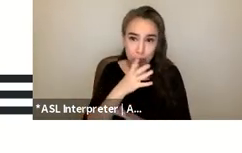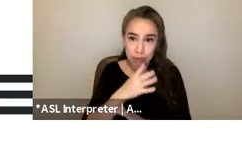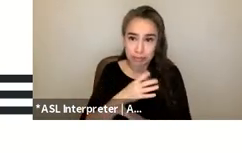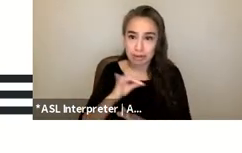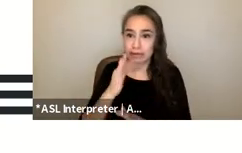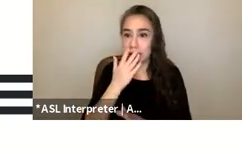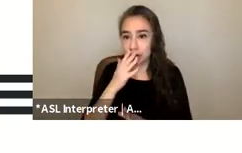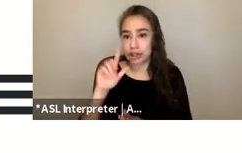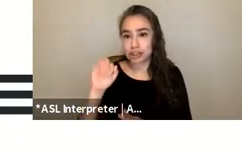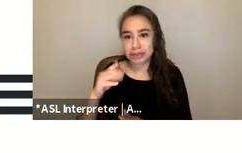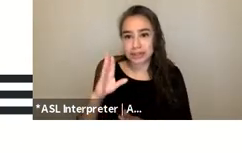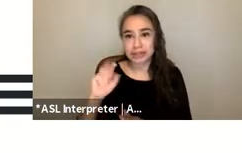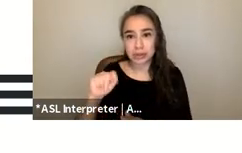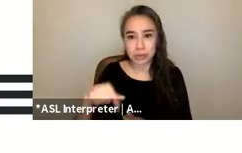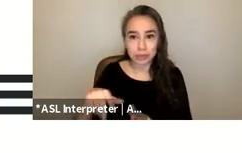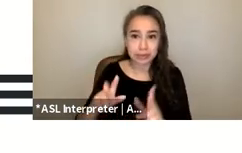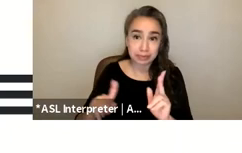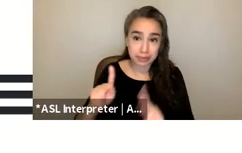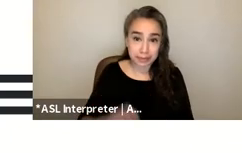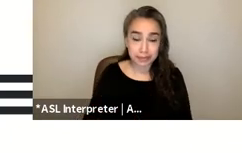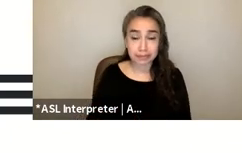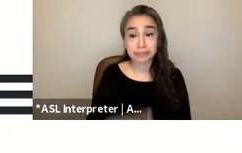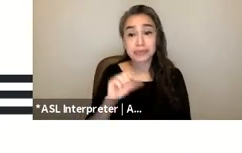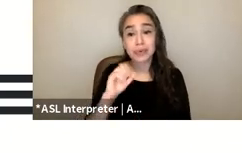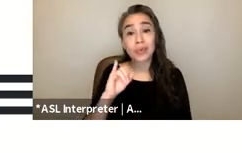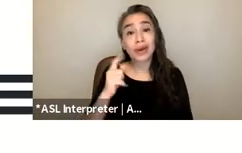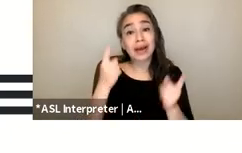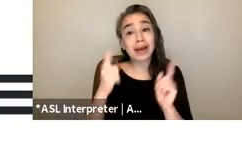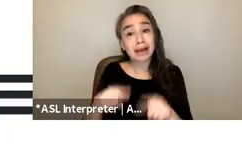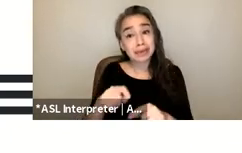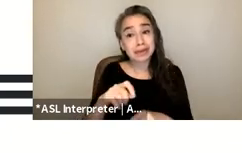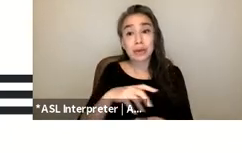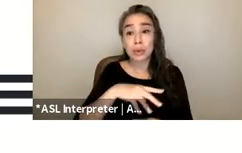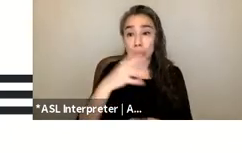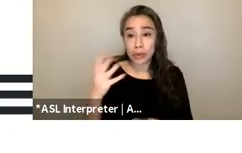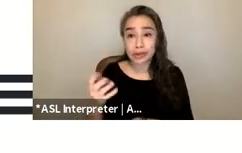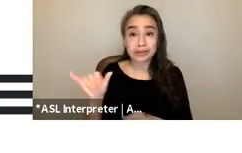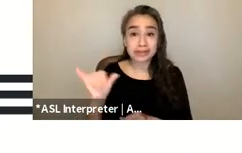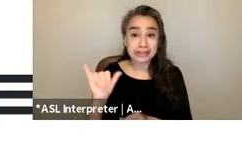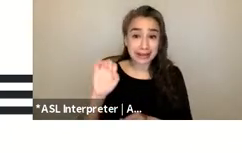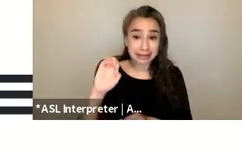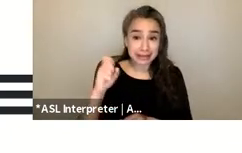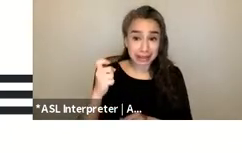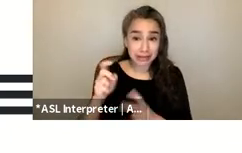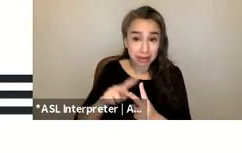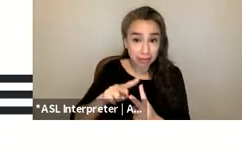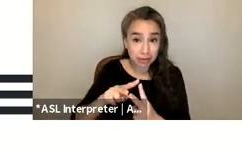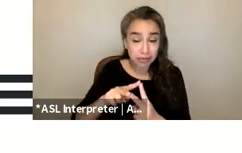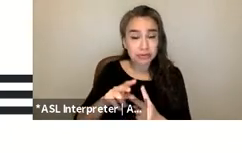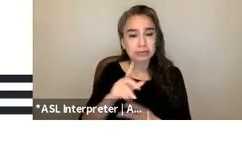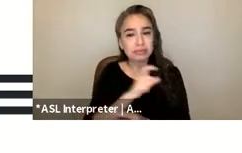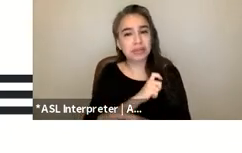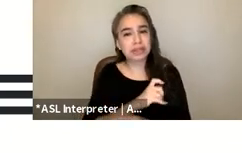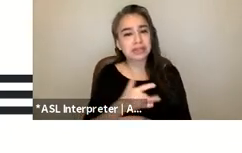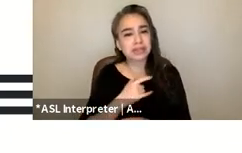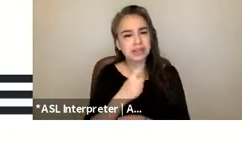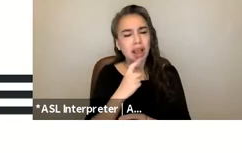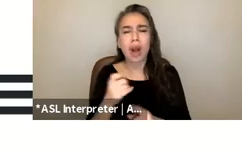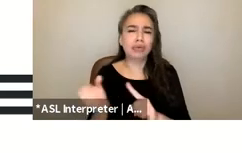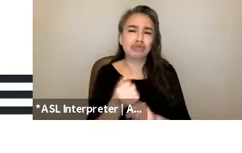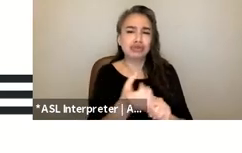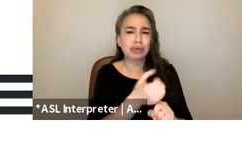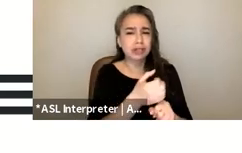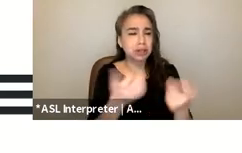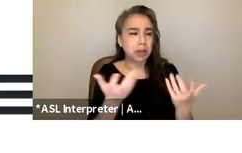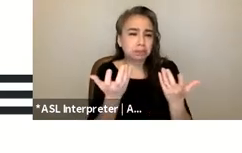what often happened then is that um in queer or same-sex couples police would often say we're going to arrest both of you because we